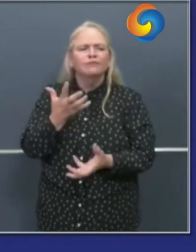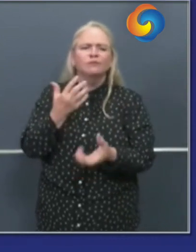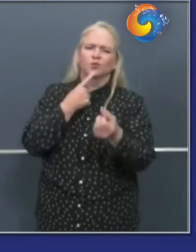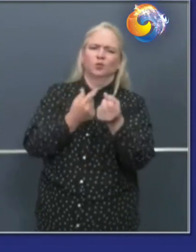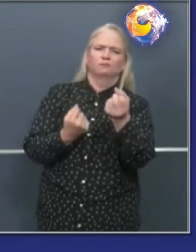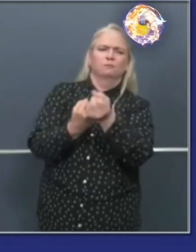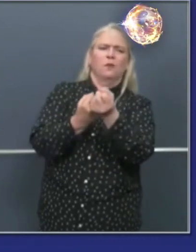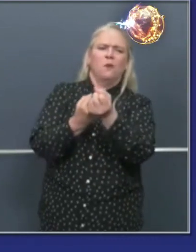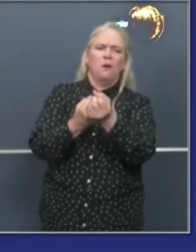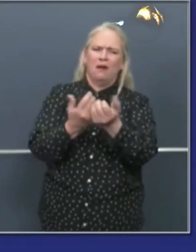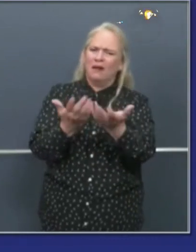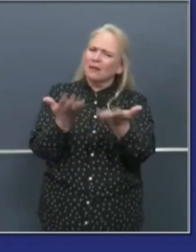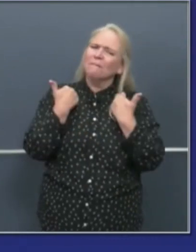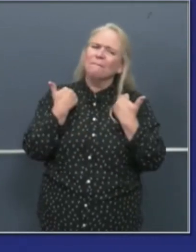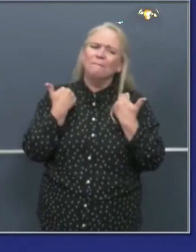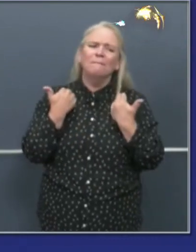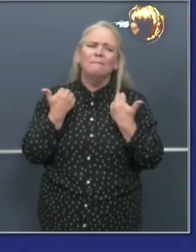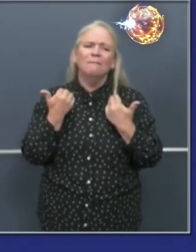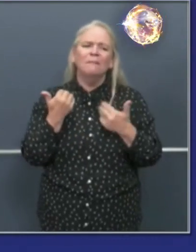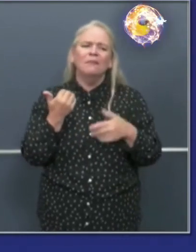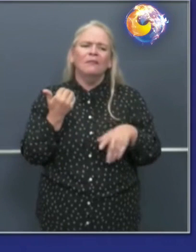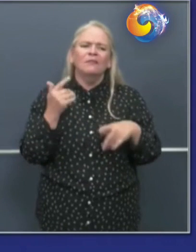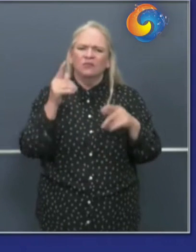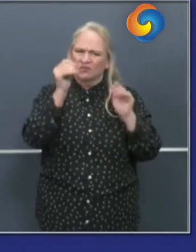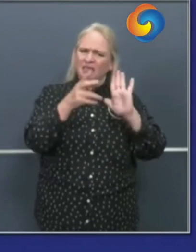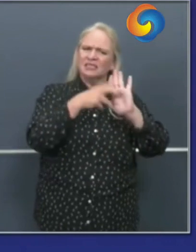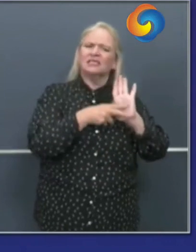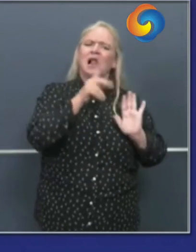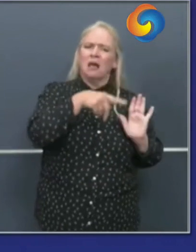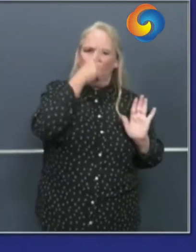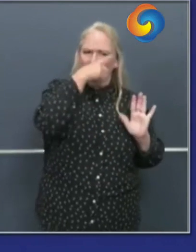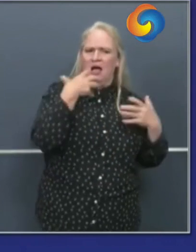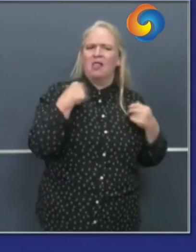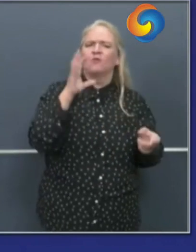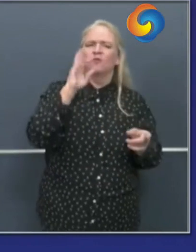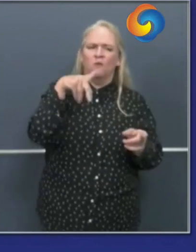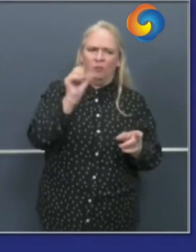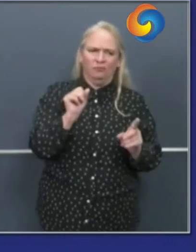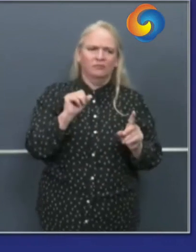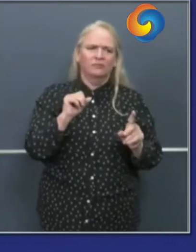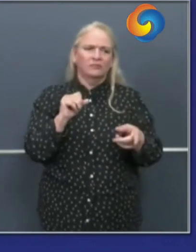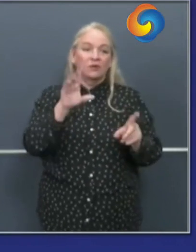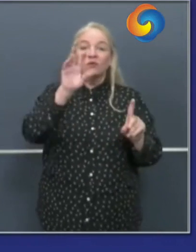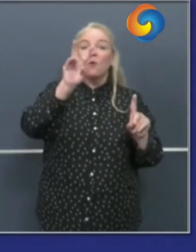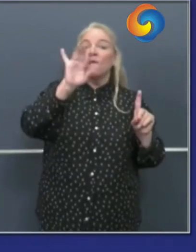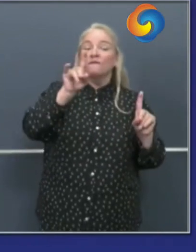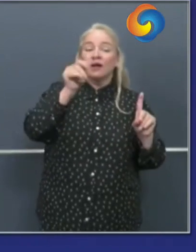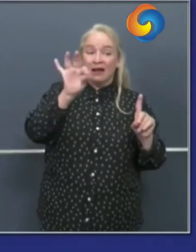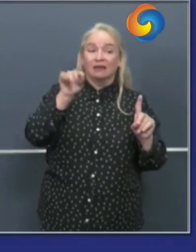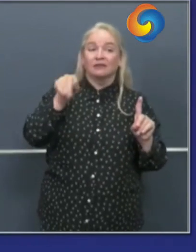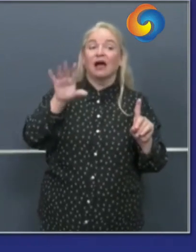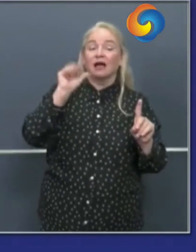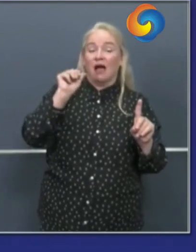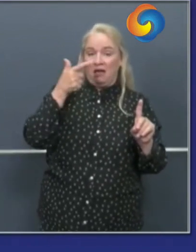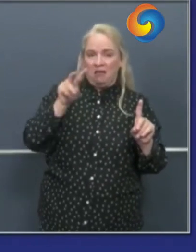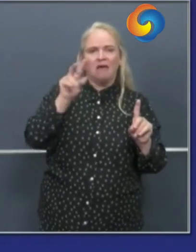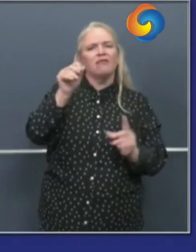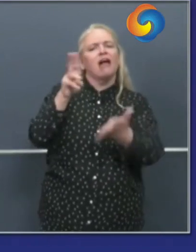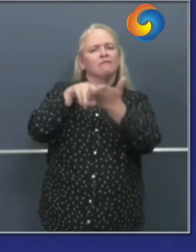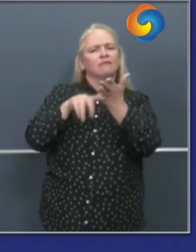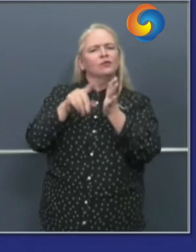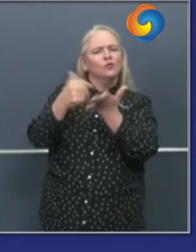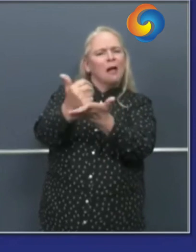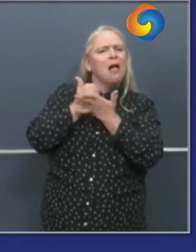these numbers increase i'd encourage you to go to the covid19.ca.gov website to fill out an application as well again